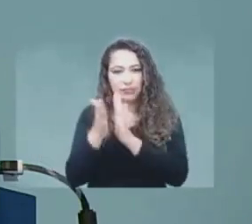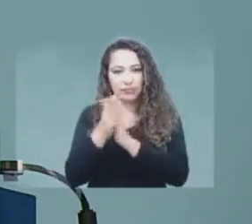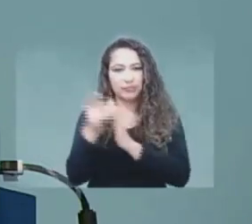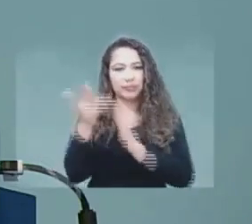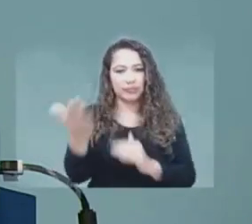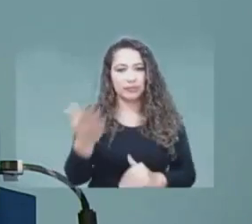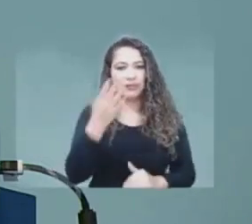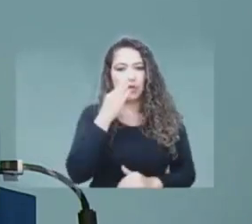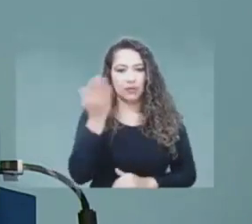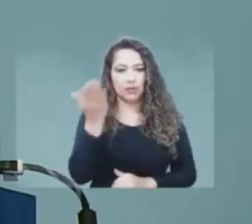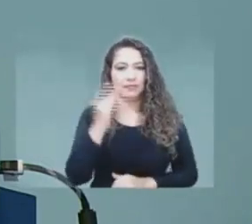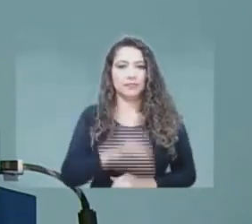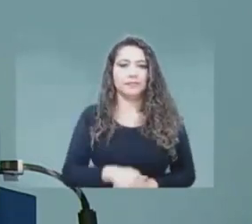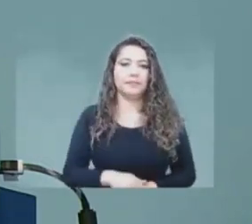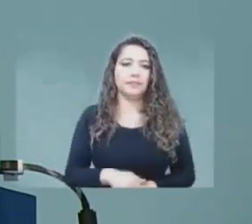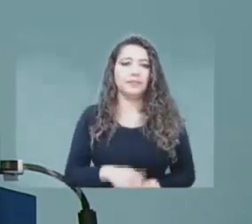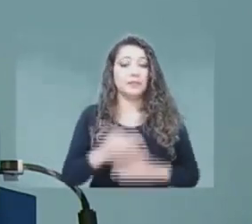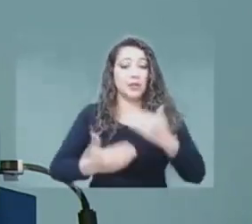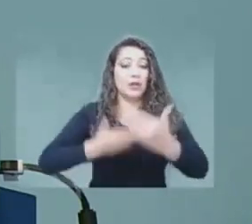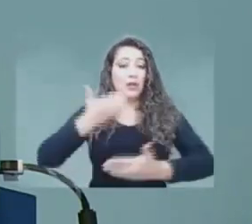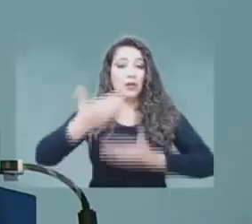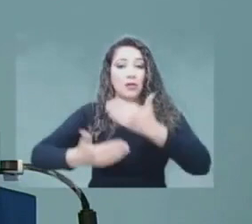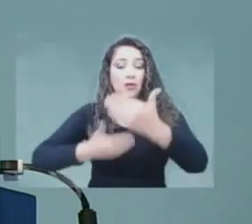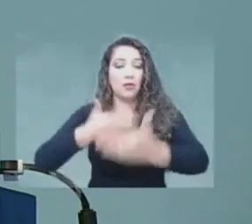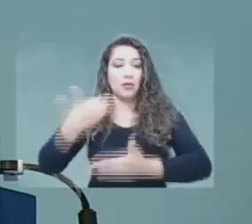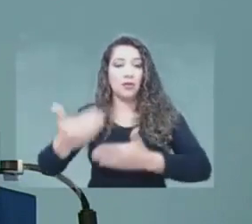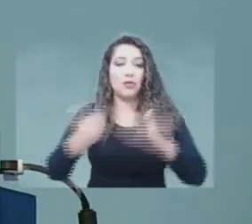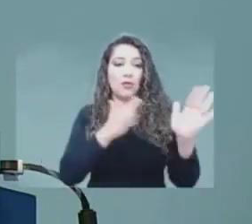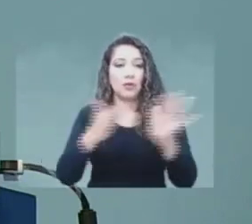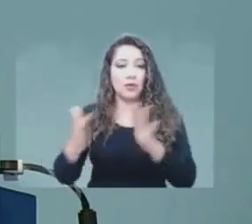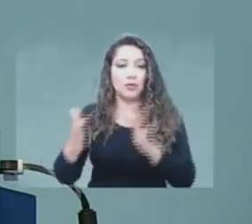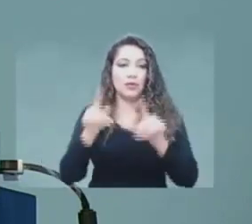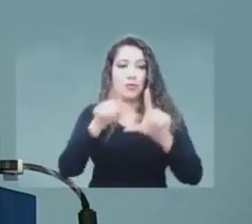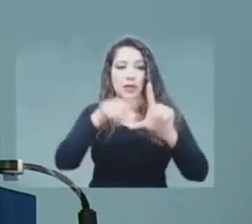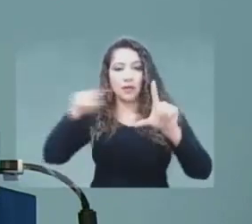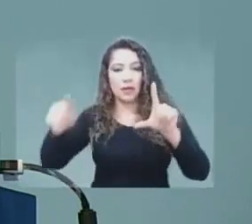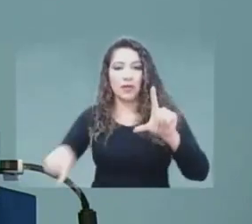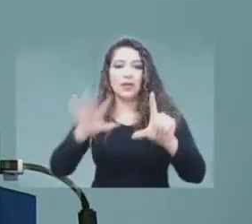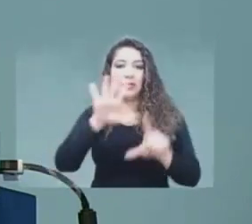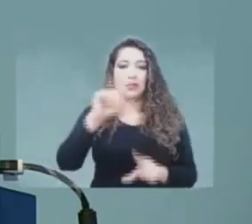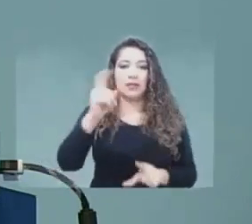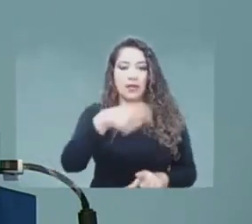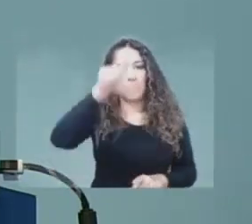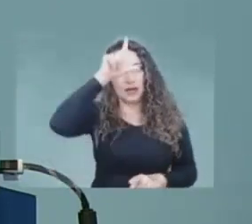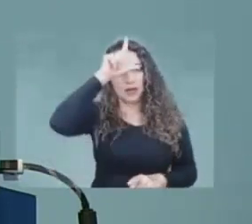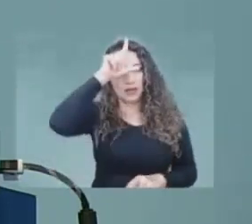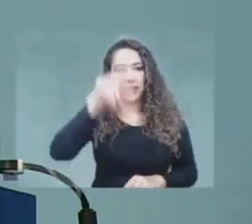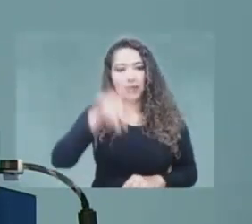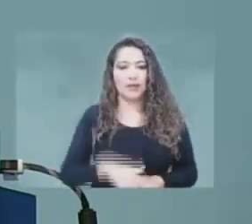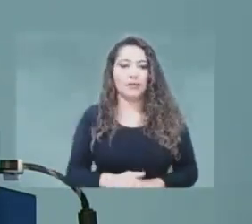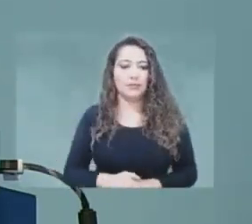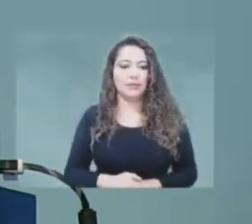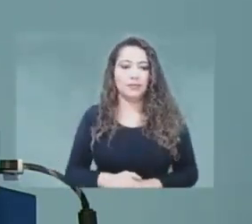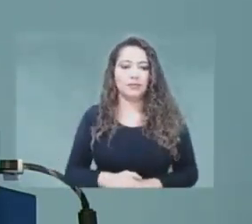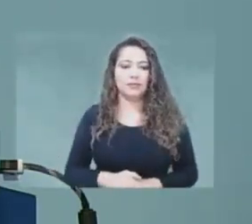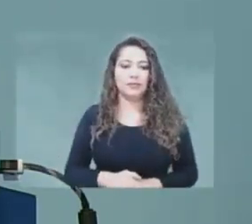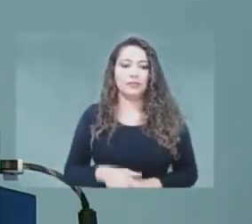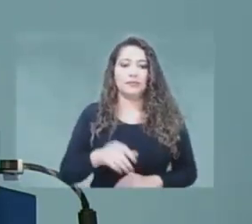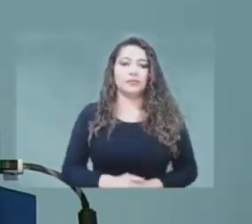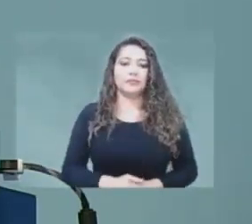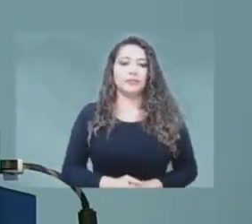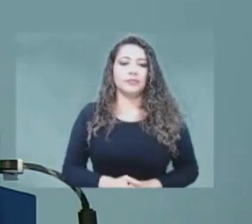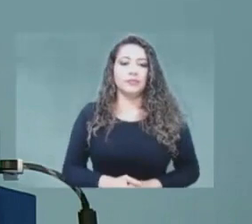involved also in the national process for the assignation of 5G frequencies in Germany. Agustino